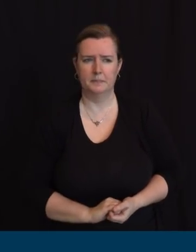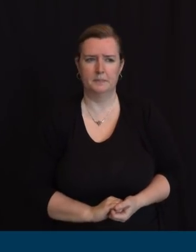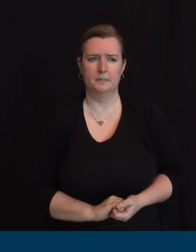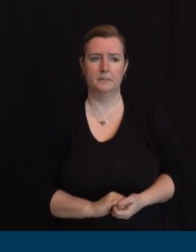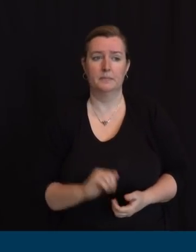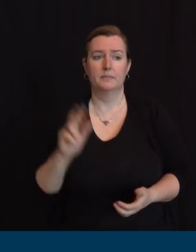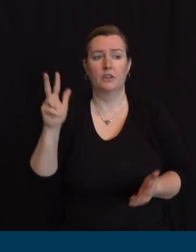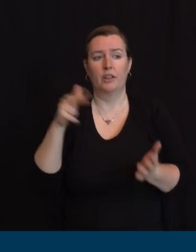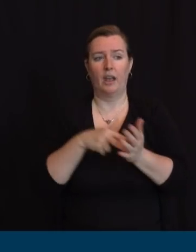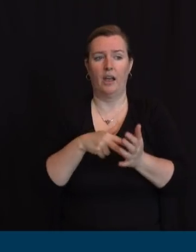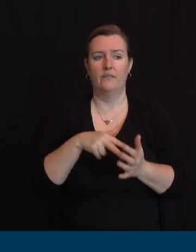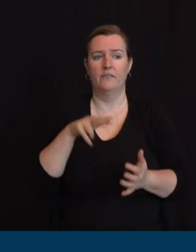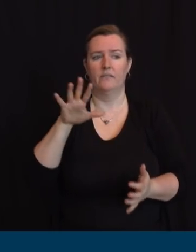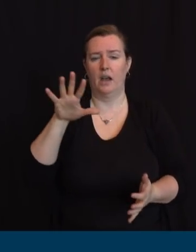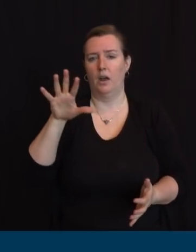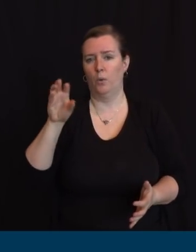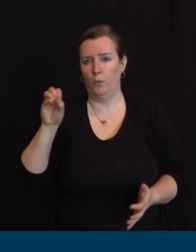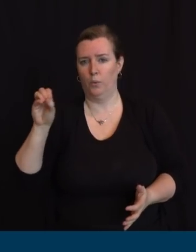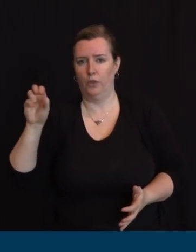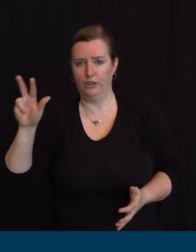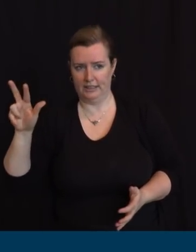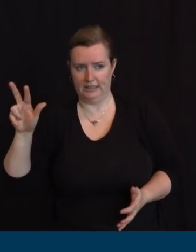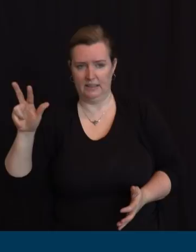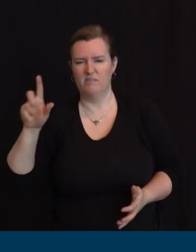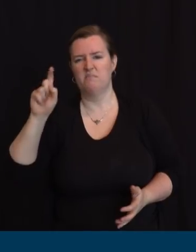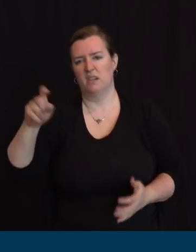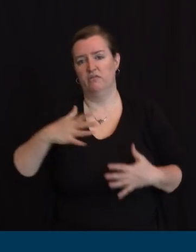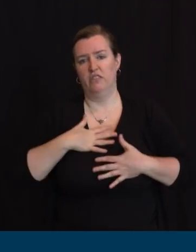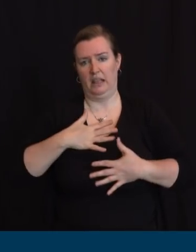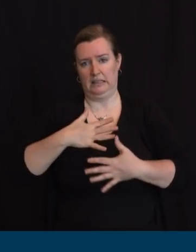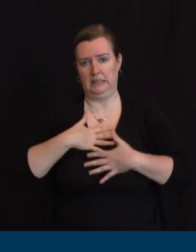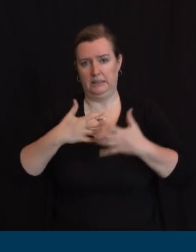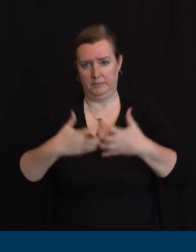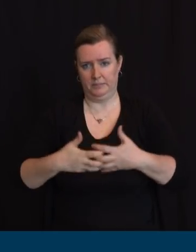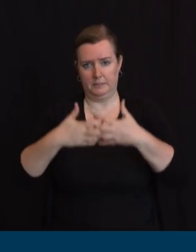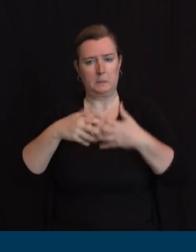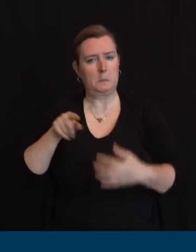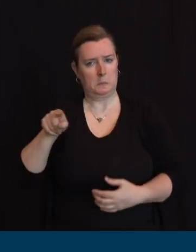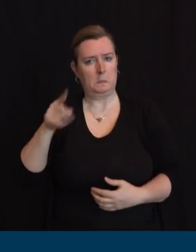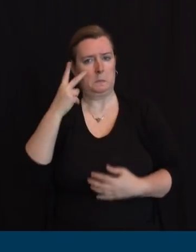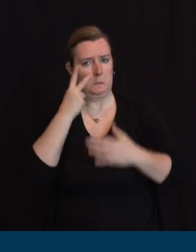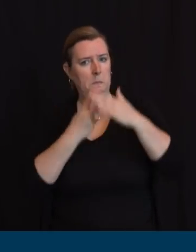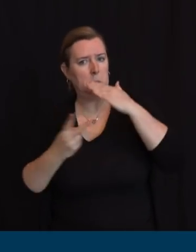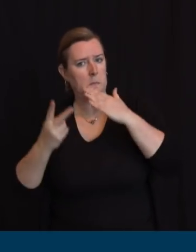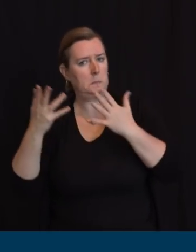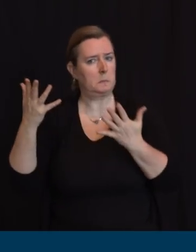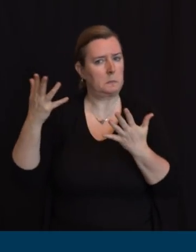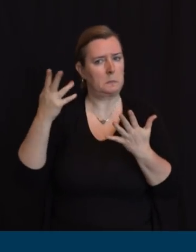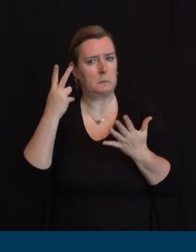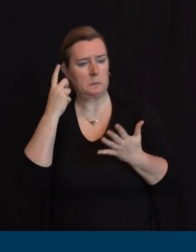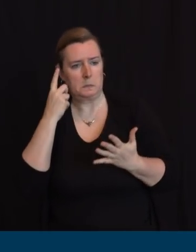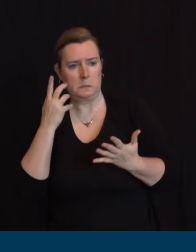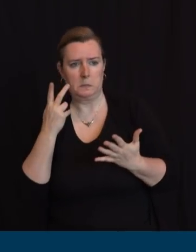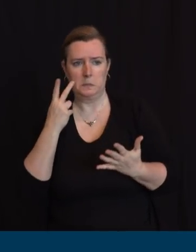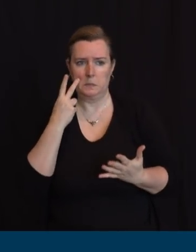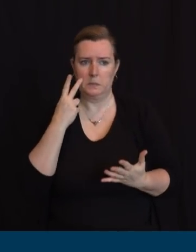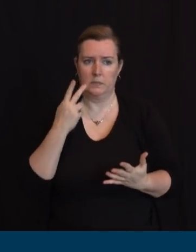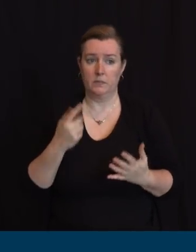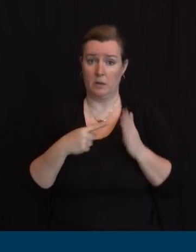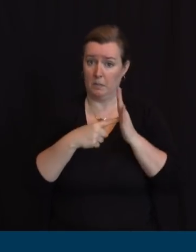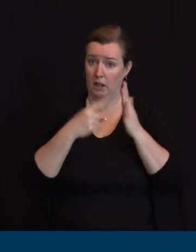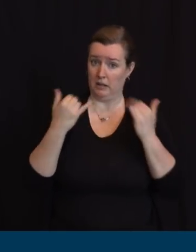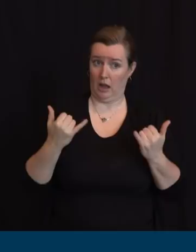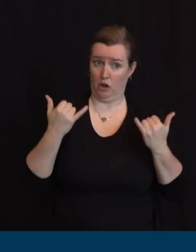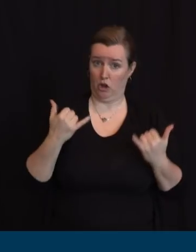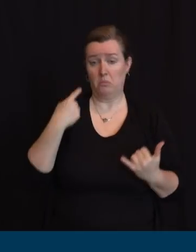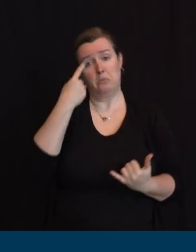vent requirements. So the model today looks better than yesterday, even though